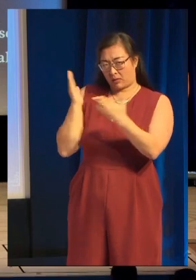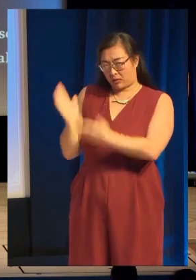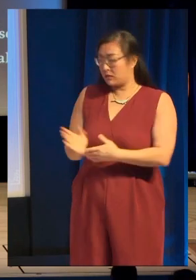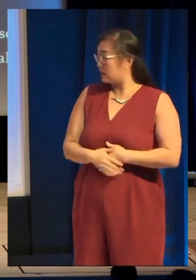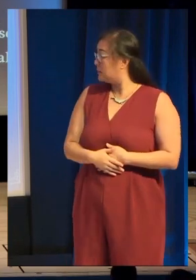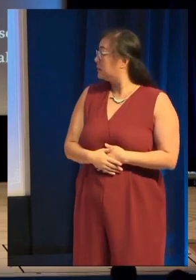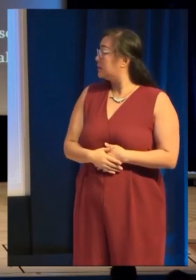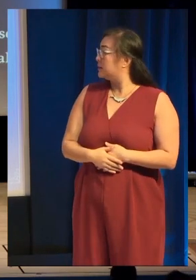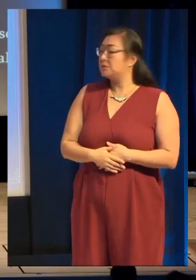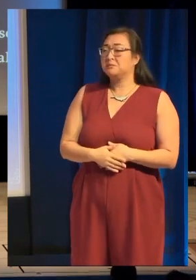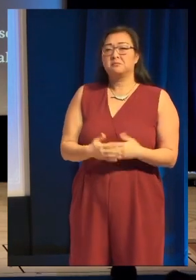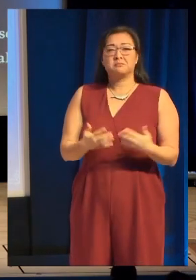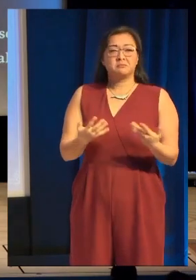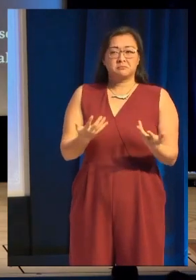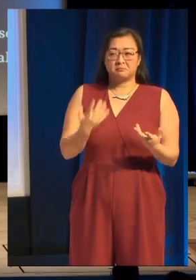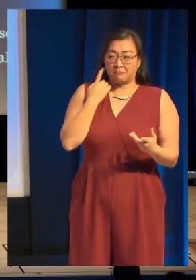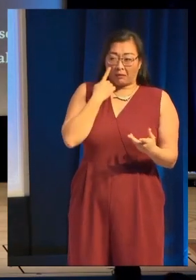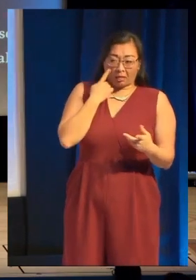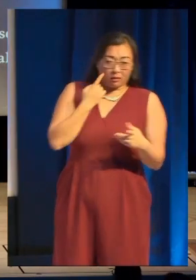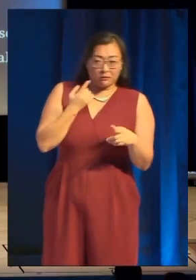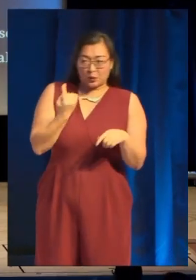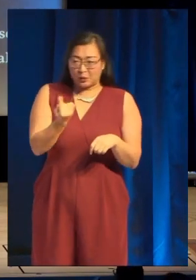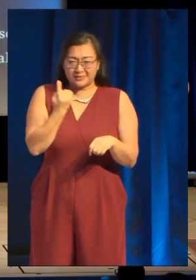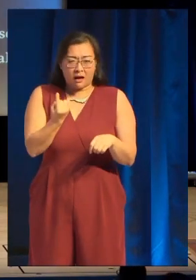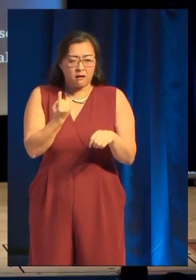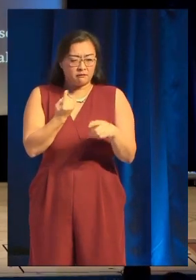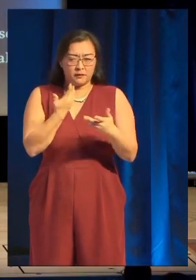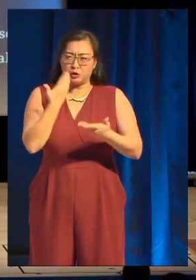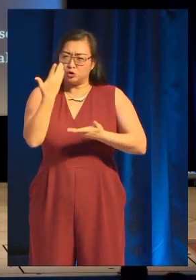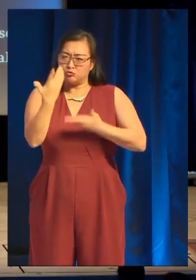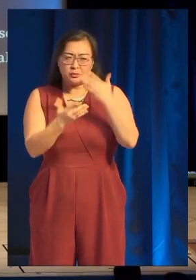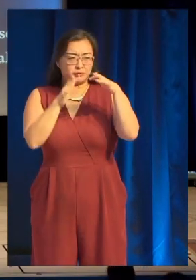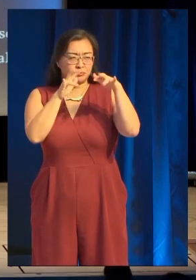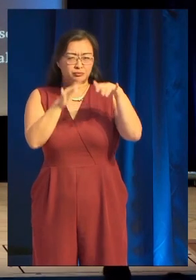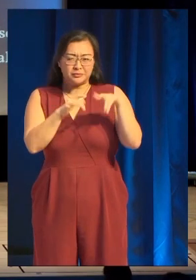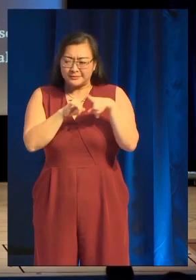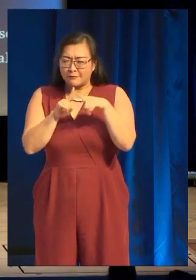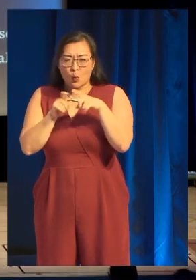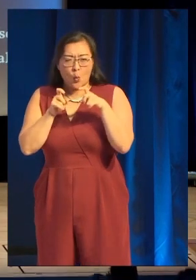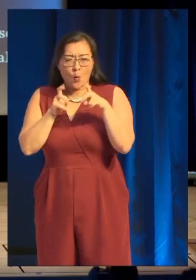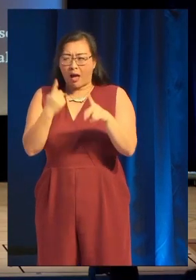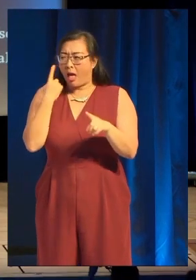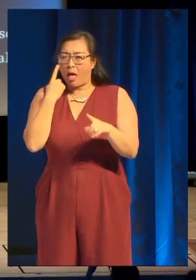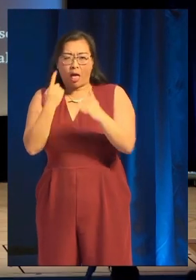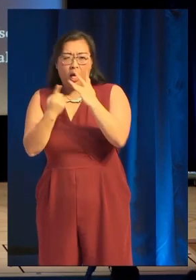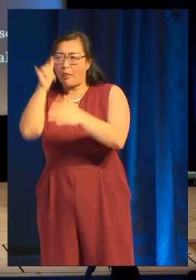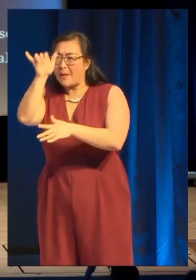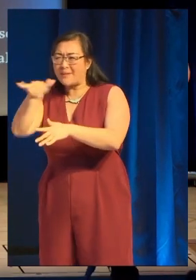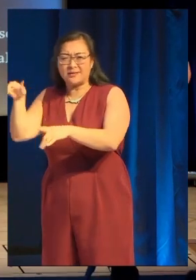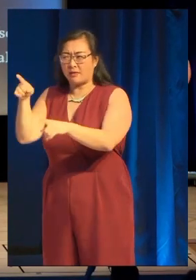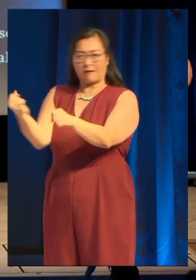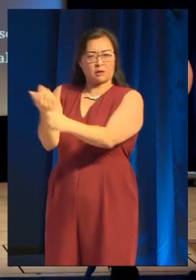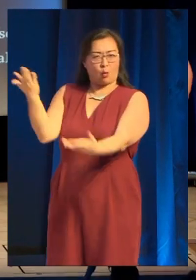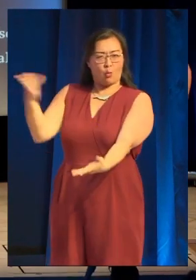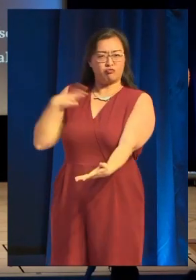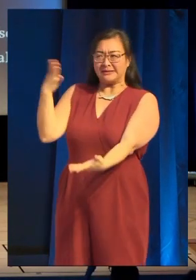Have a go at writing the description in a few different ways. Look at other people's pages. They've done it. Like, look at a page that you think